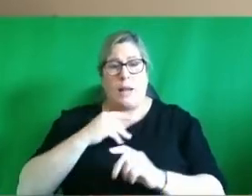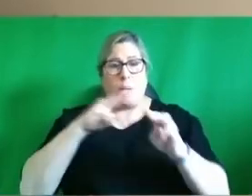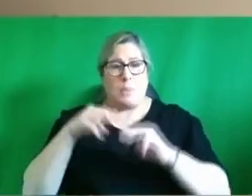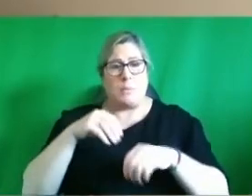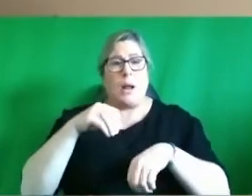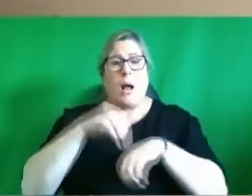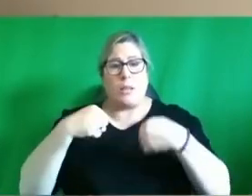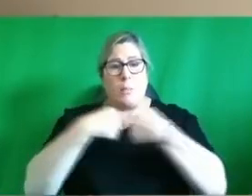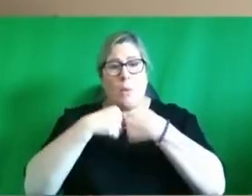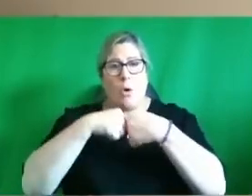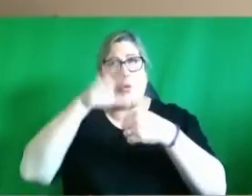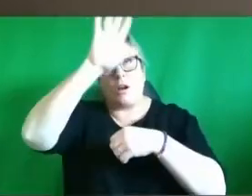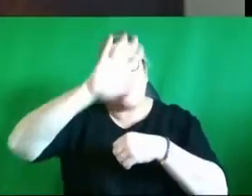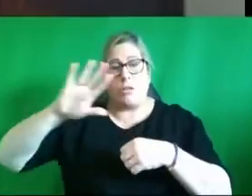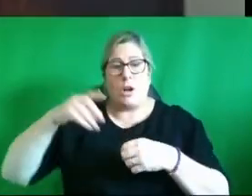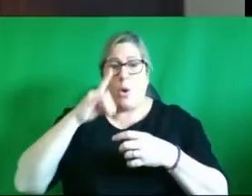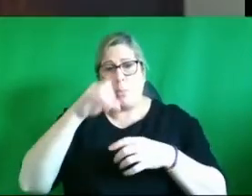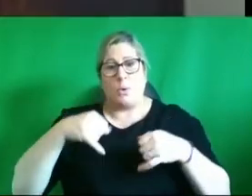corridor i hope you enjoyed the day